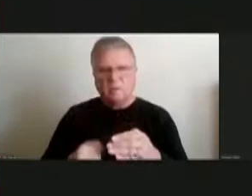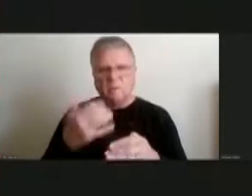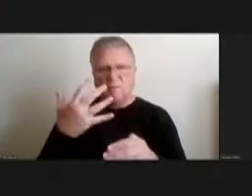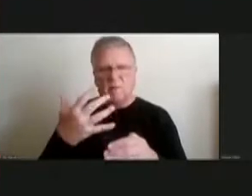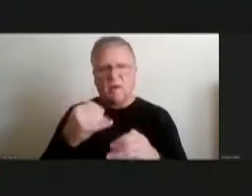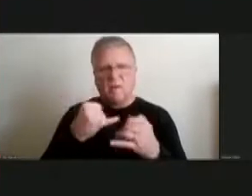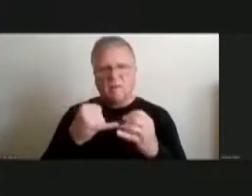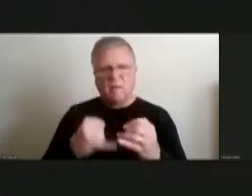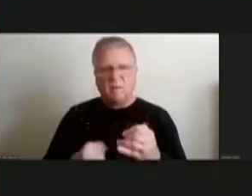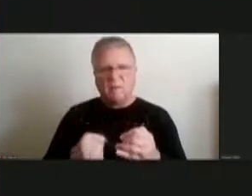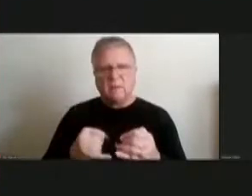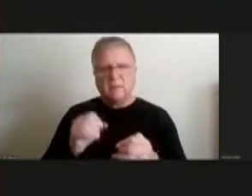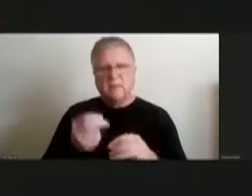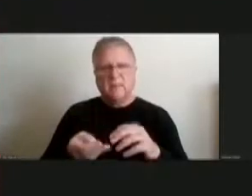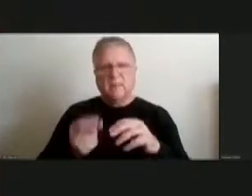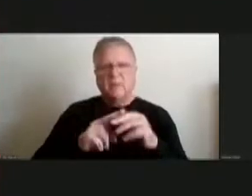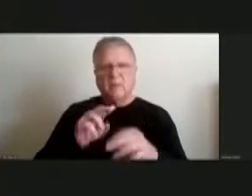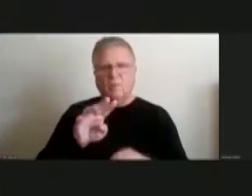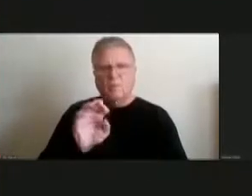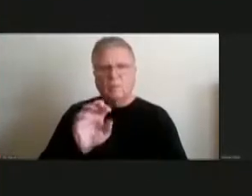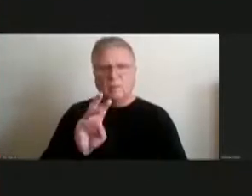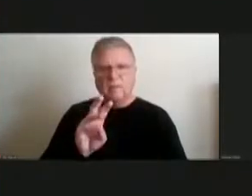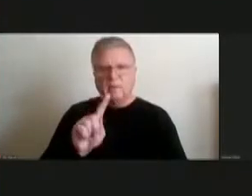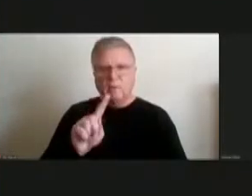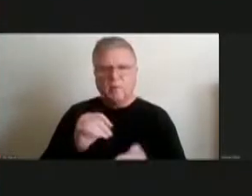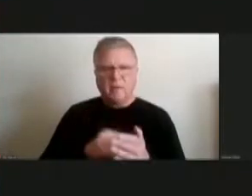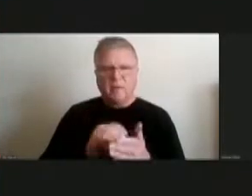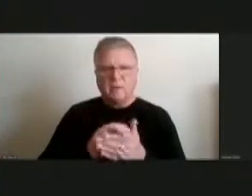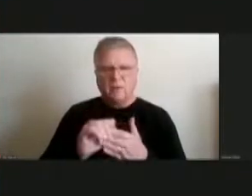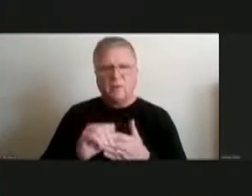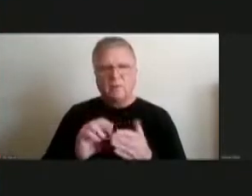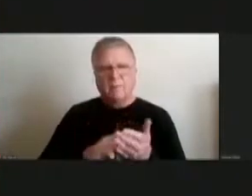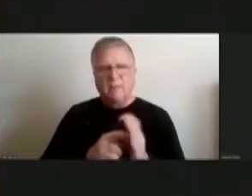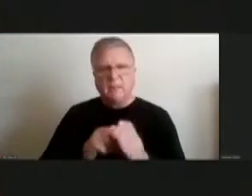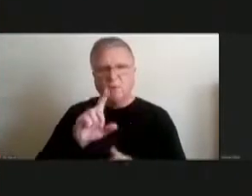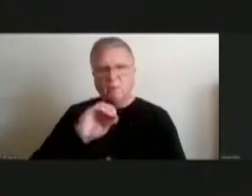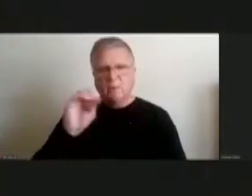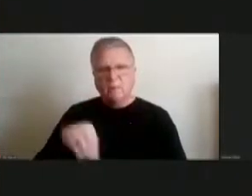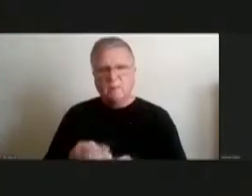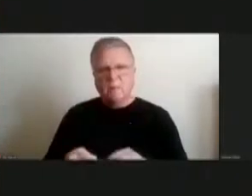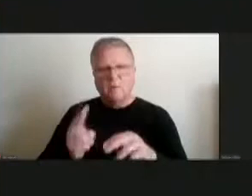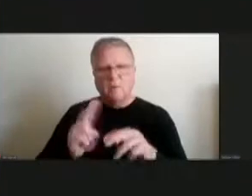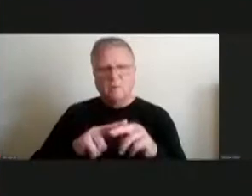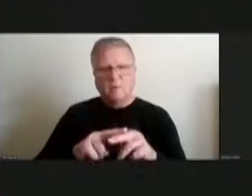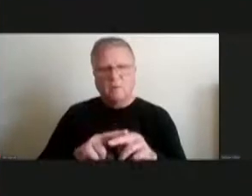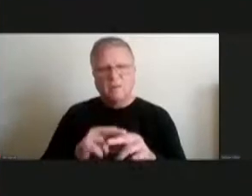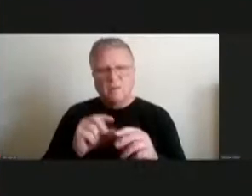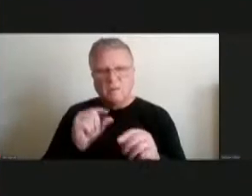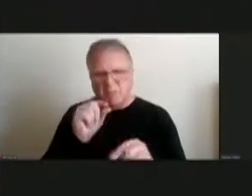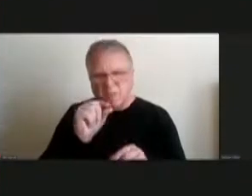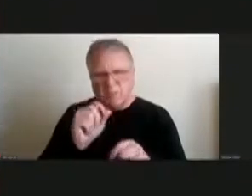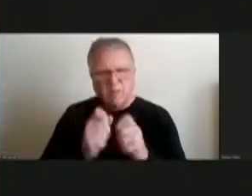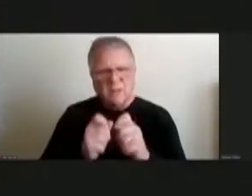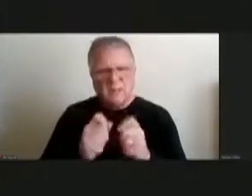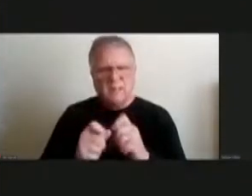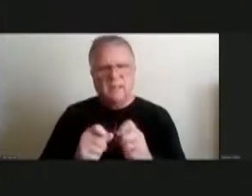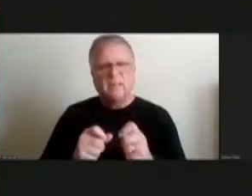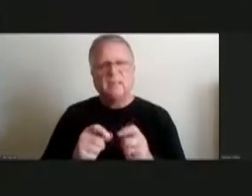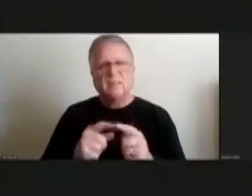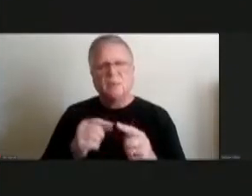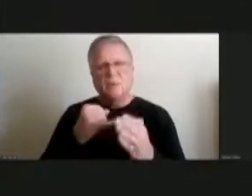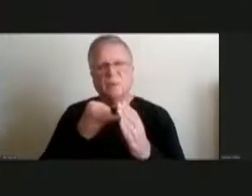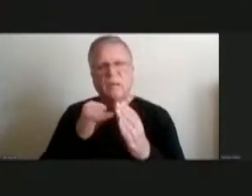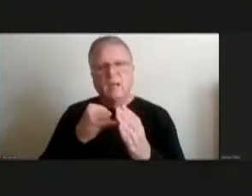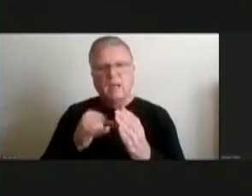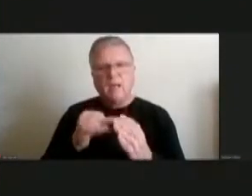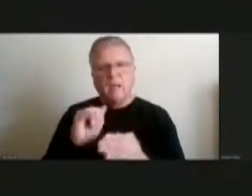and sixty one thousand dollars were twenty percent uh there were minor changes uh to where line items are housed the